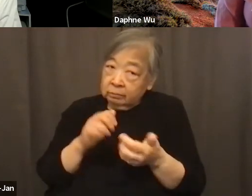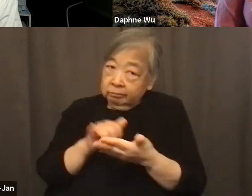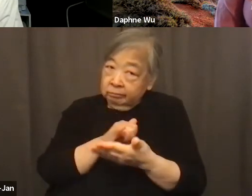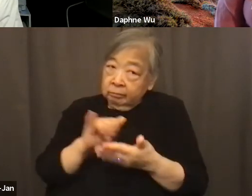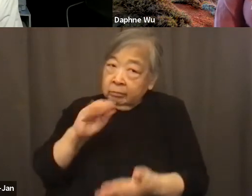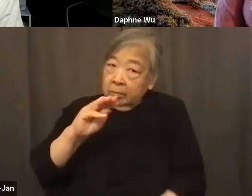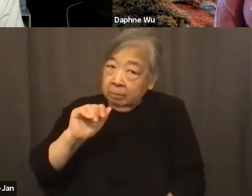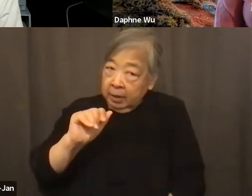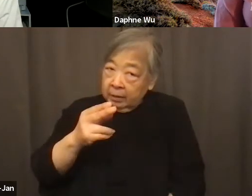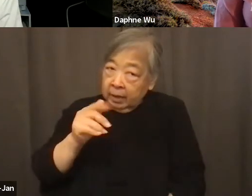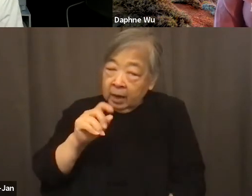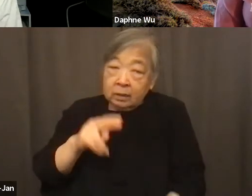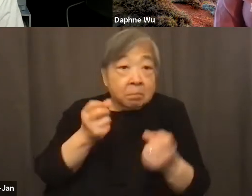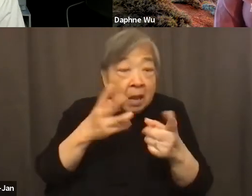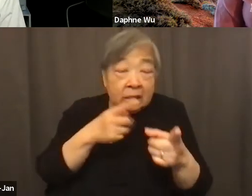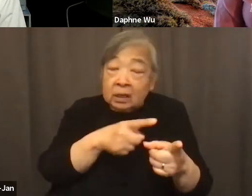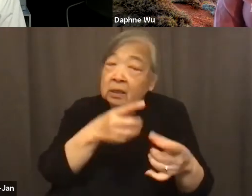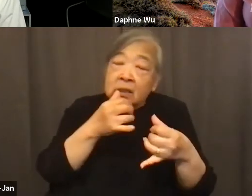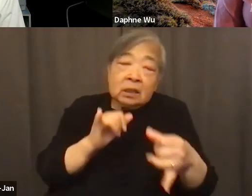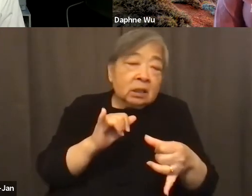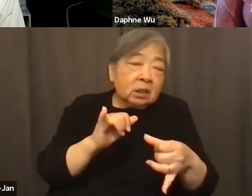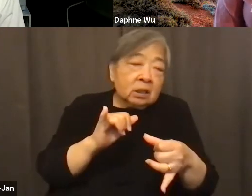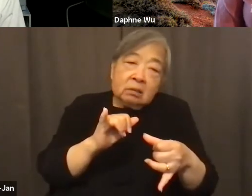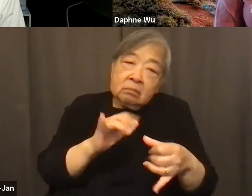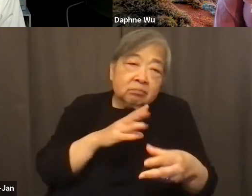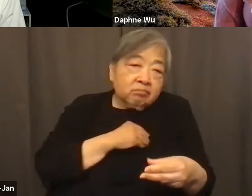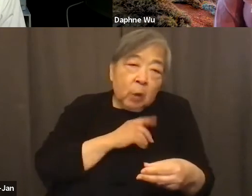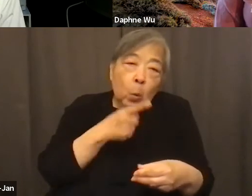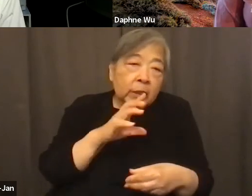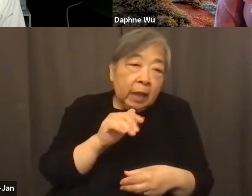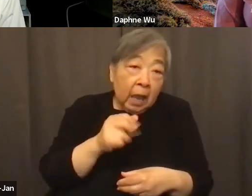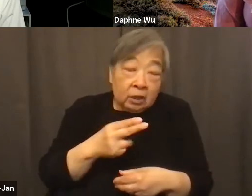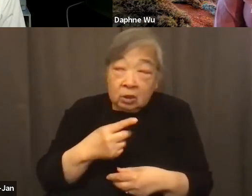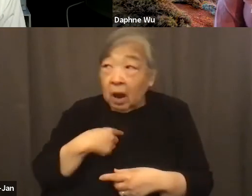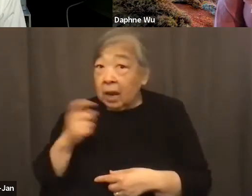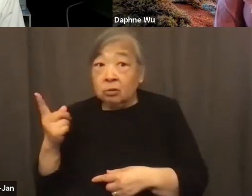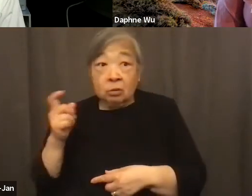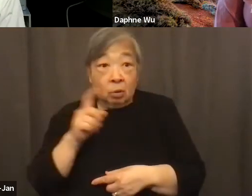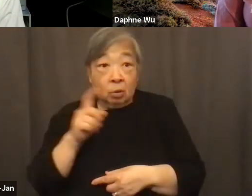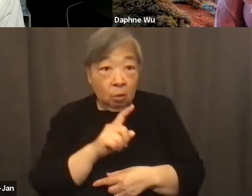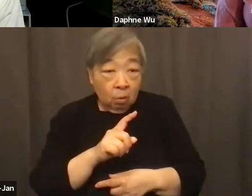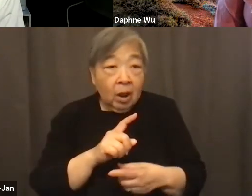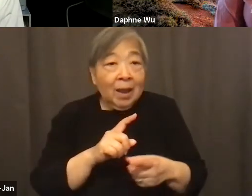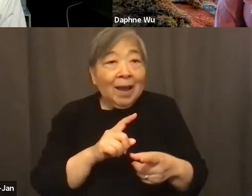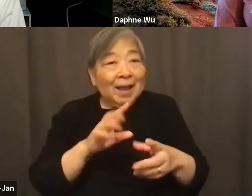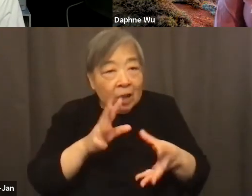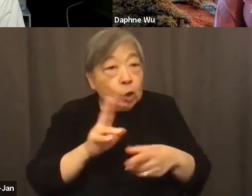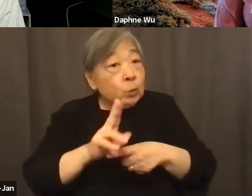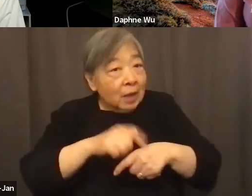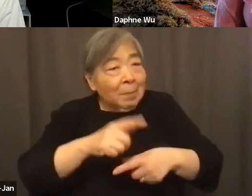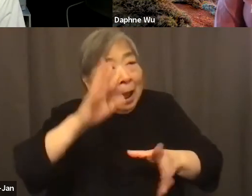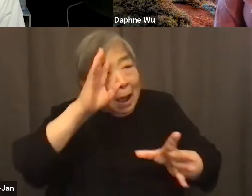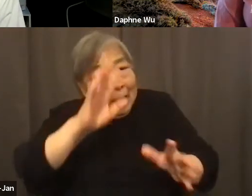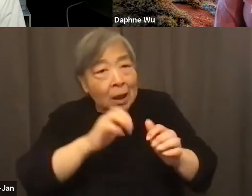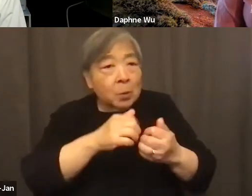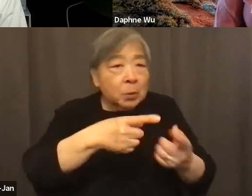still cash only. So even paying, I had to go and pay them and use that time to say, like, hi, like, how are you doing? Tell me